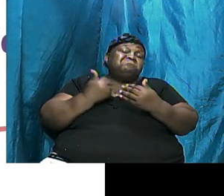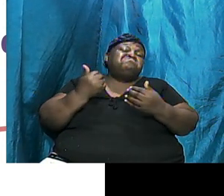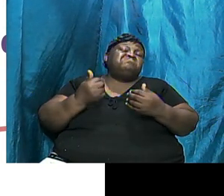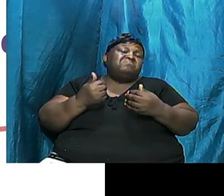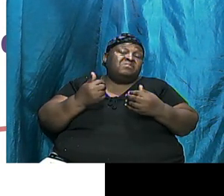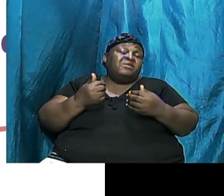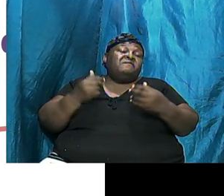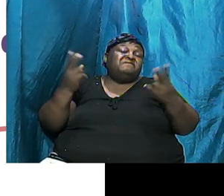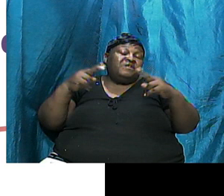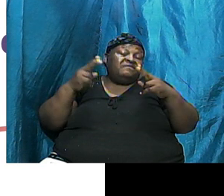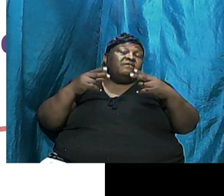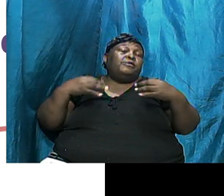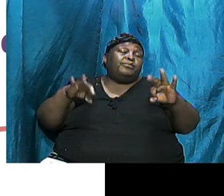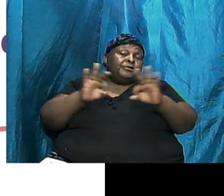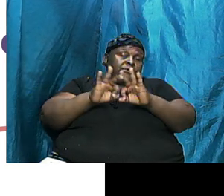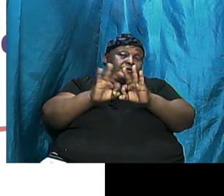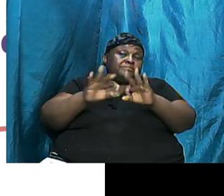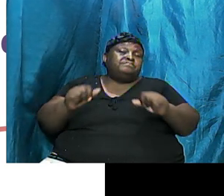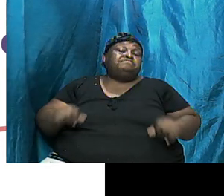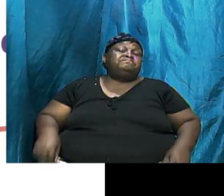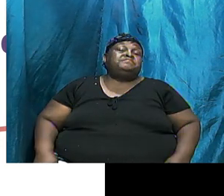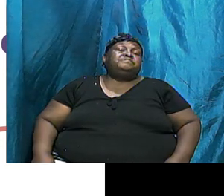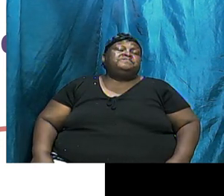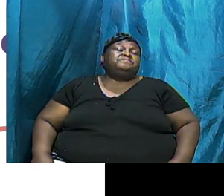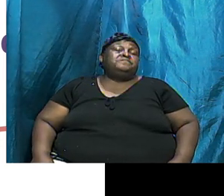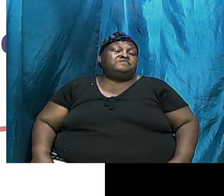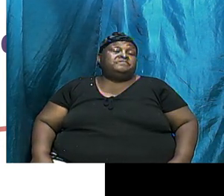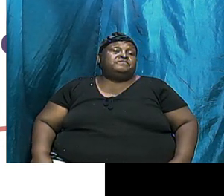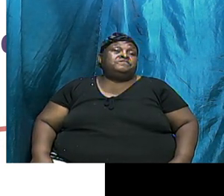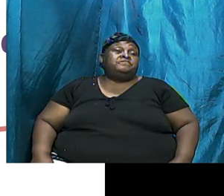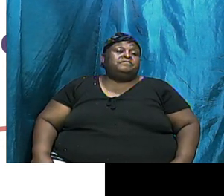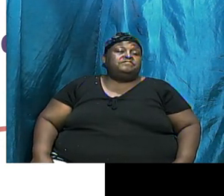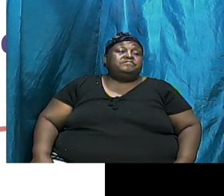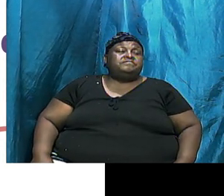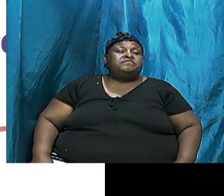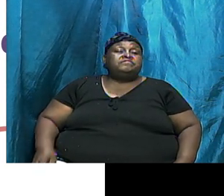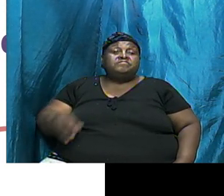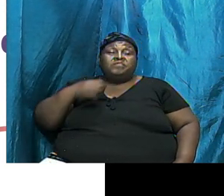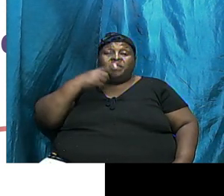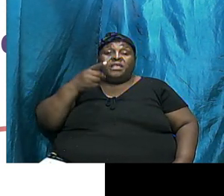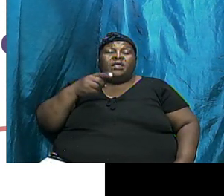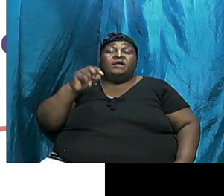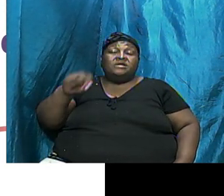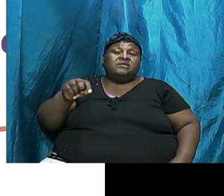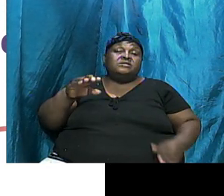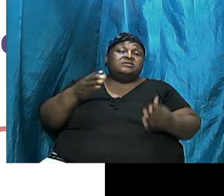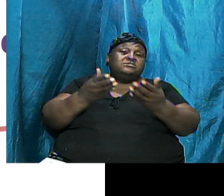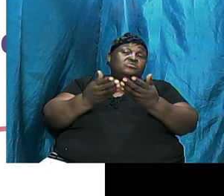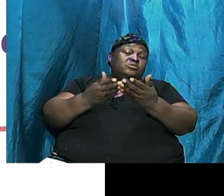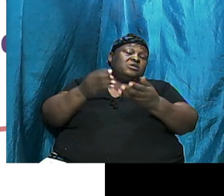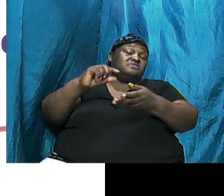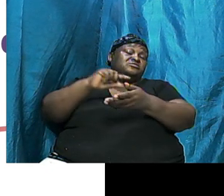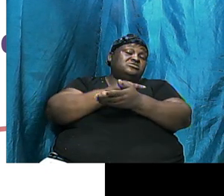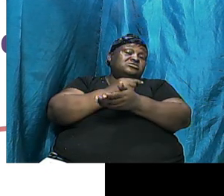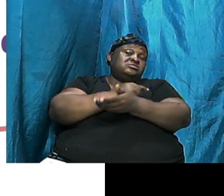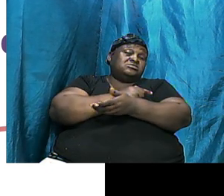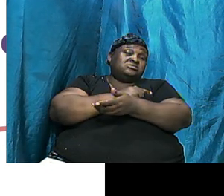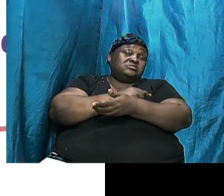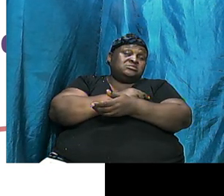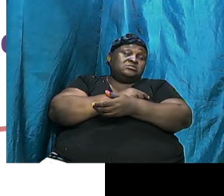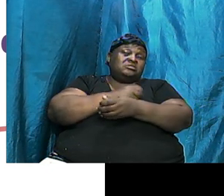I Wait Until This Particular Point To Raise It I'm Telling Us This Book Of Genesis So